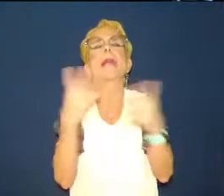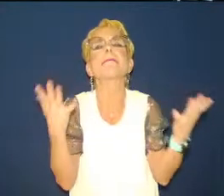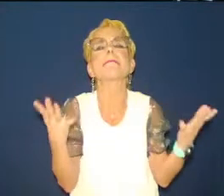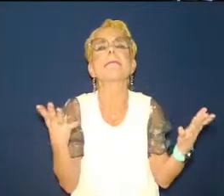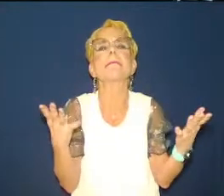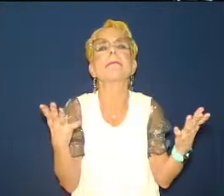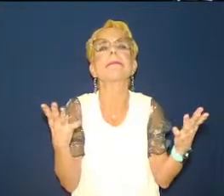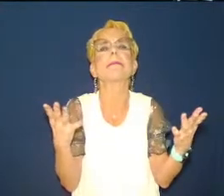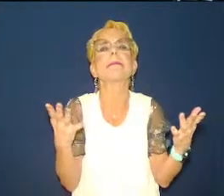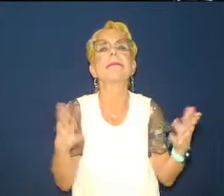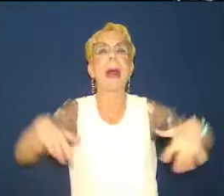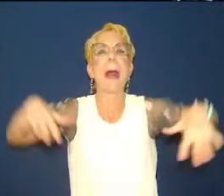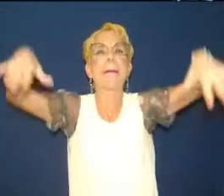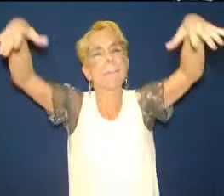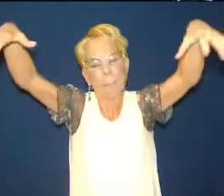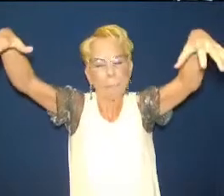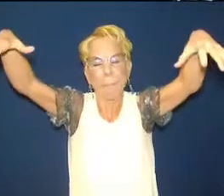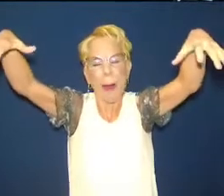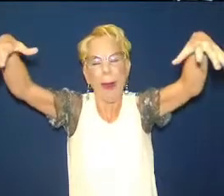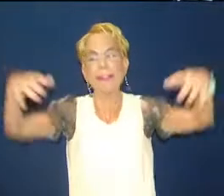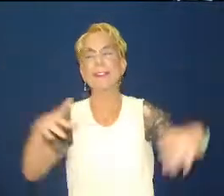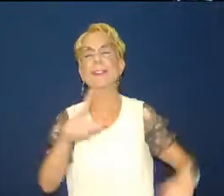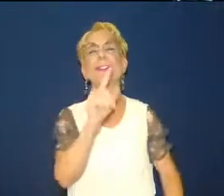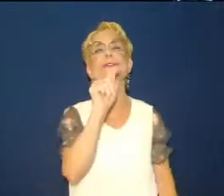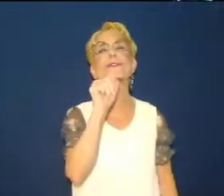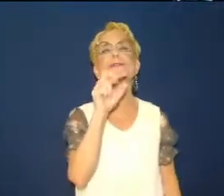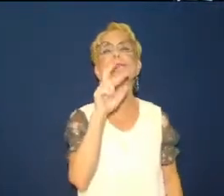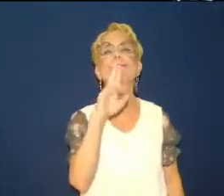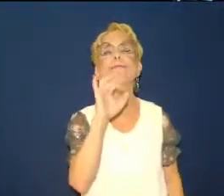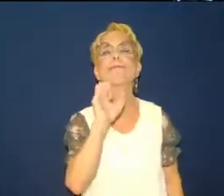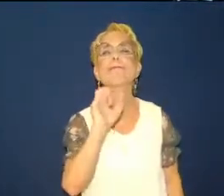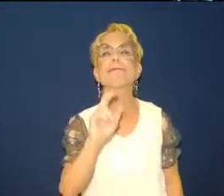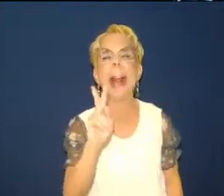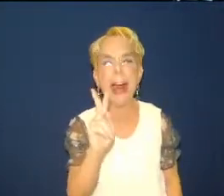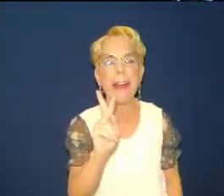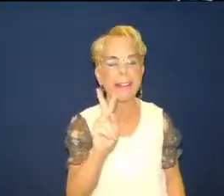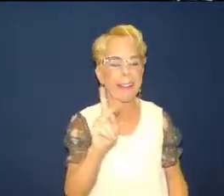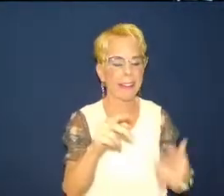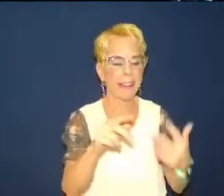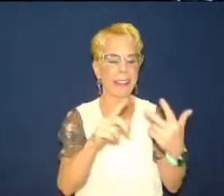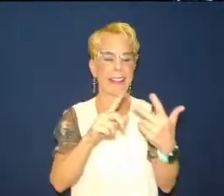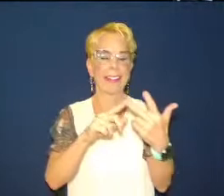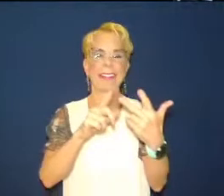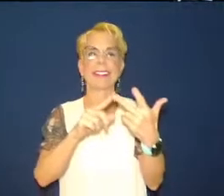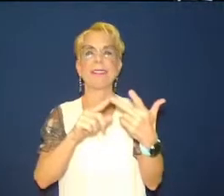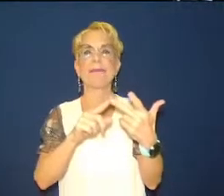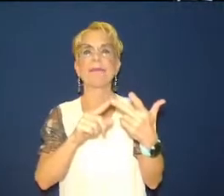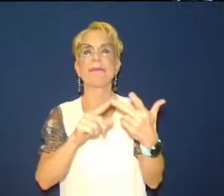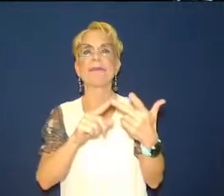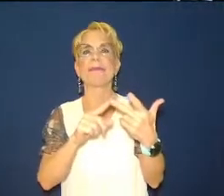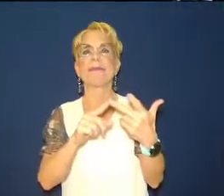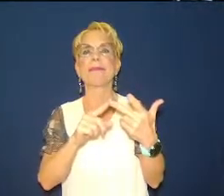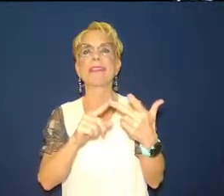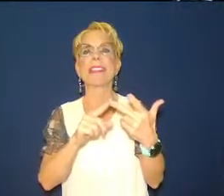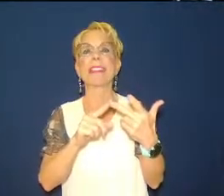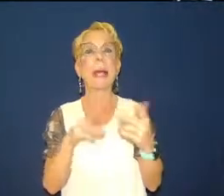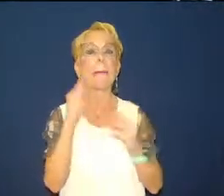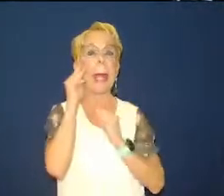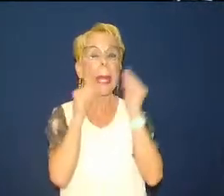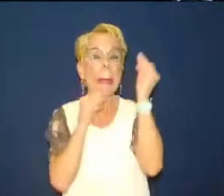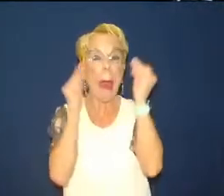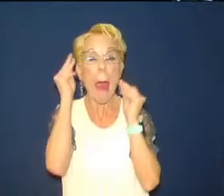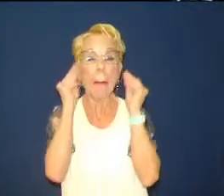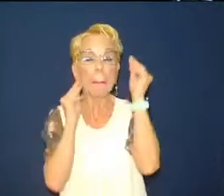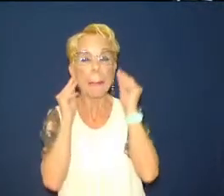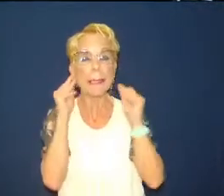monster trucks all right and then what makeup do zombies wear